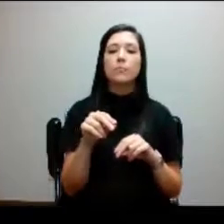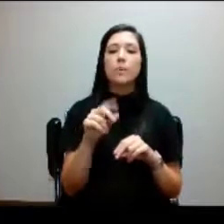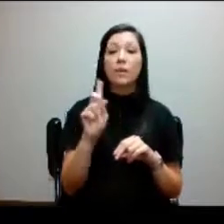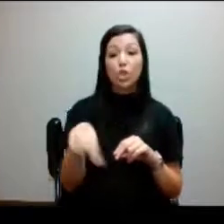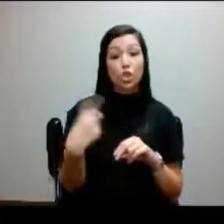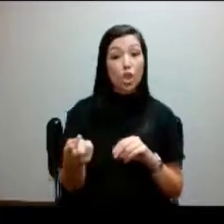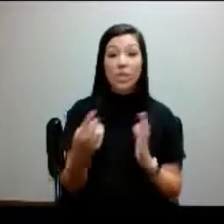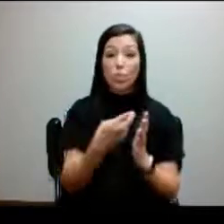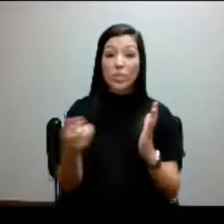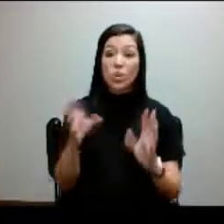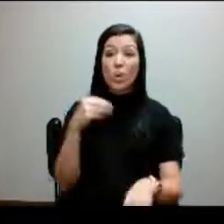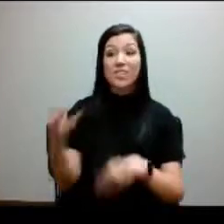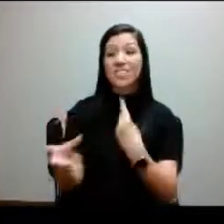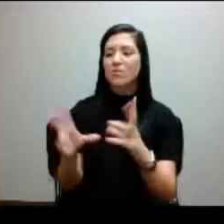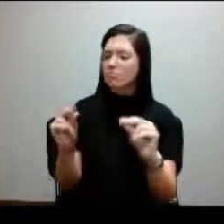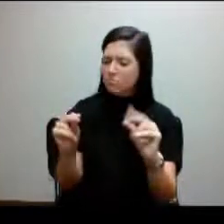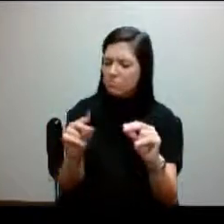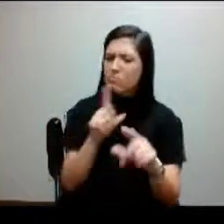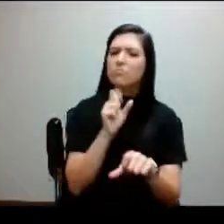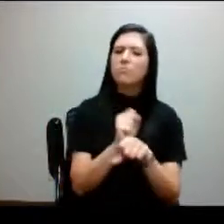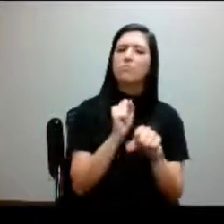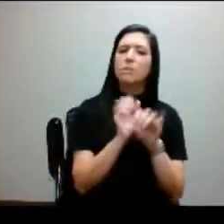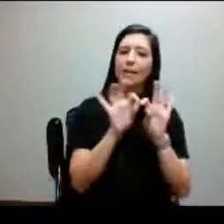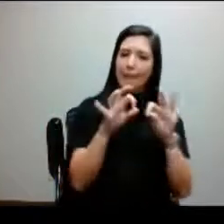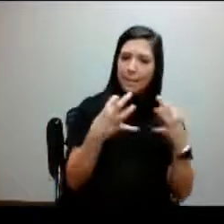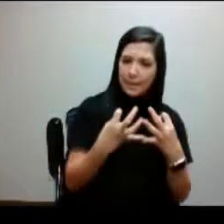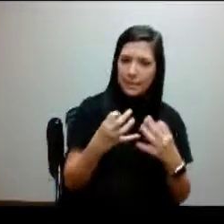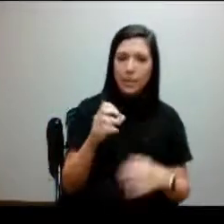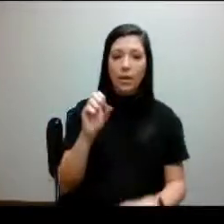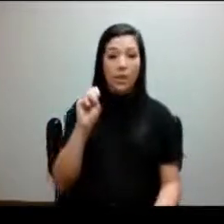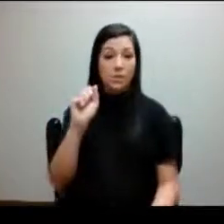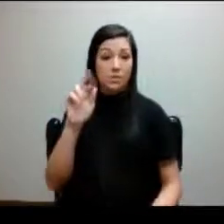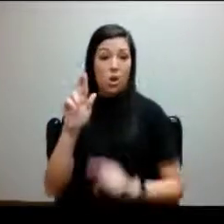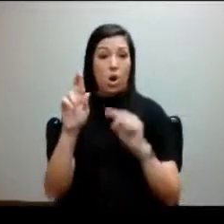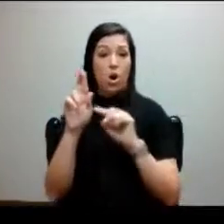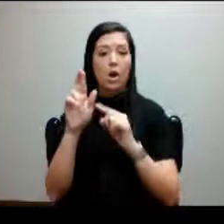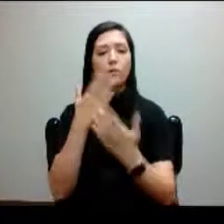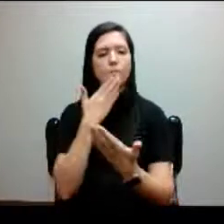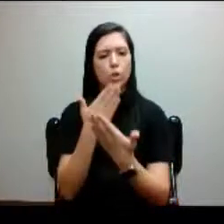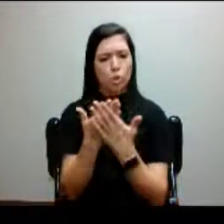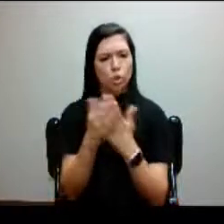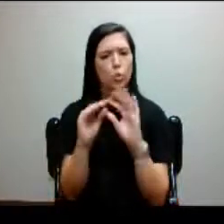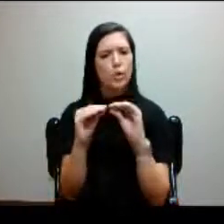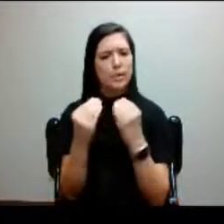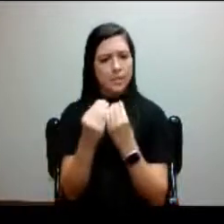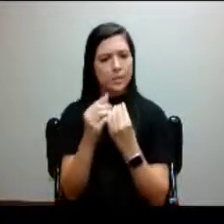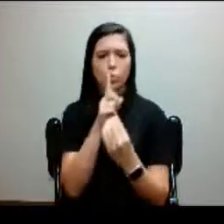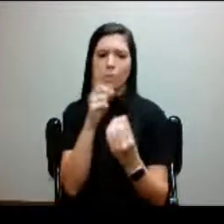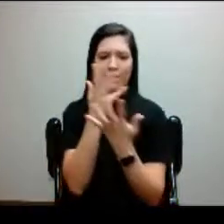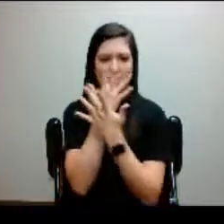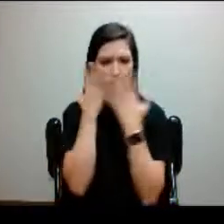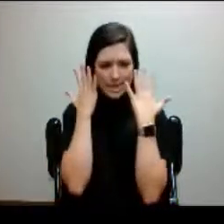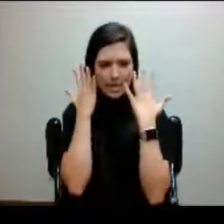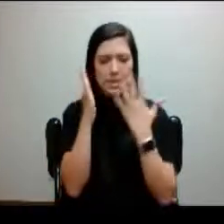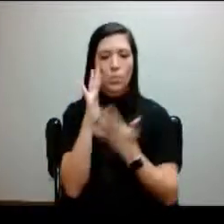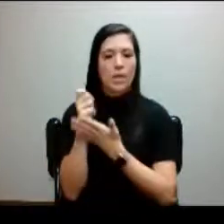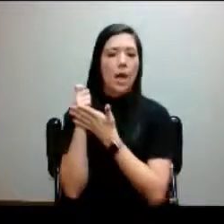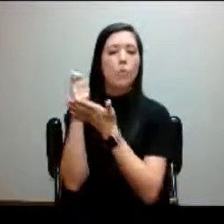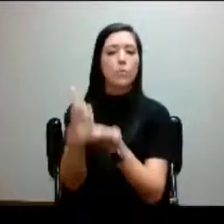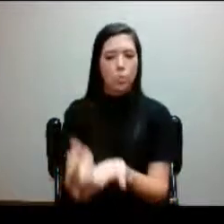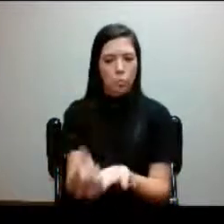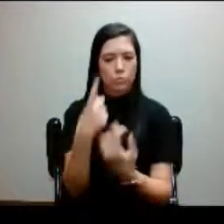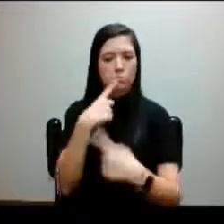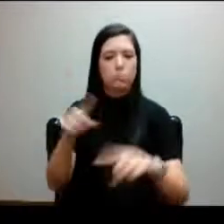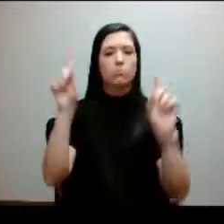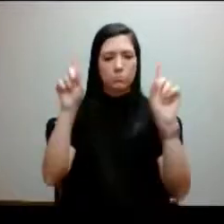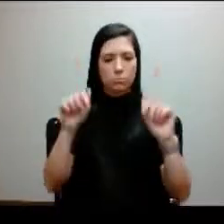It's a family. SAR is a good organization that's really friendly and will help you get where you need to